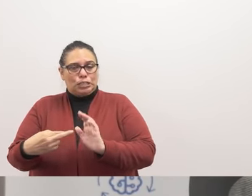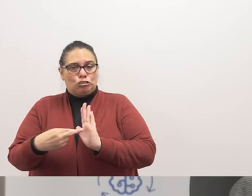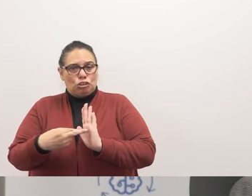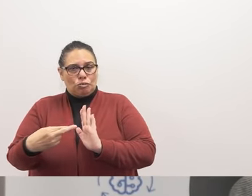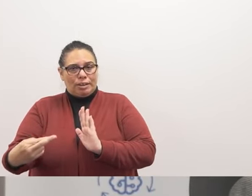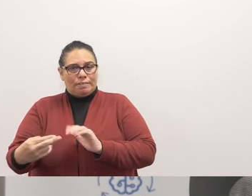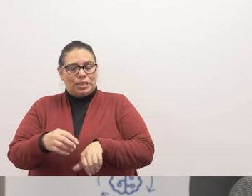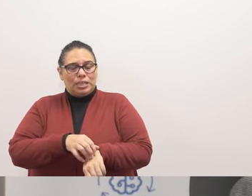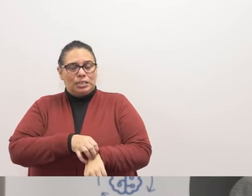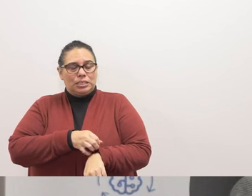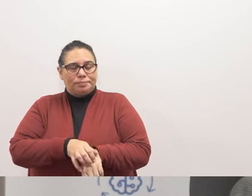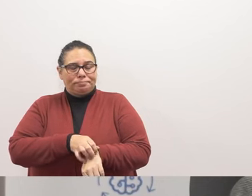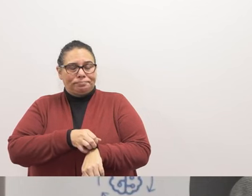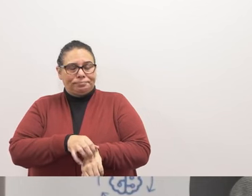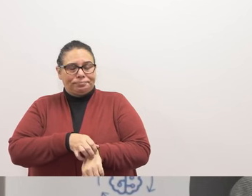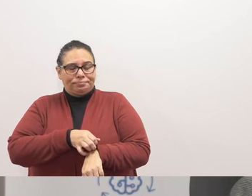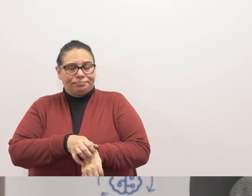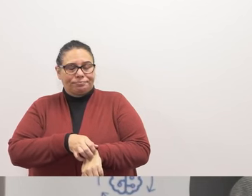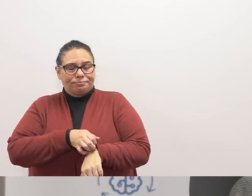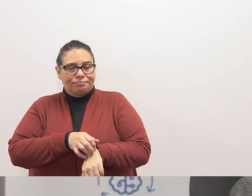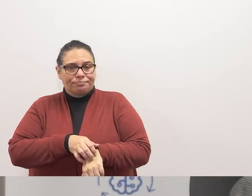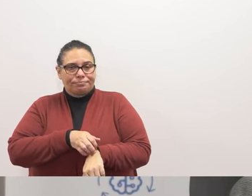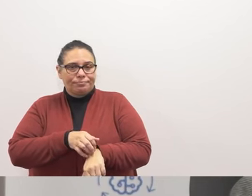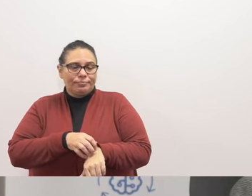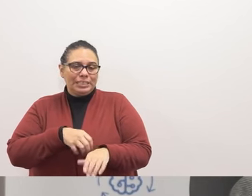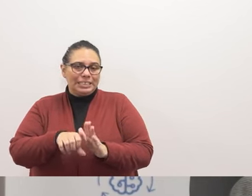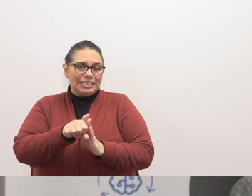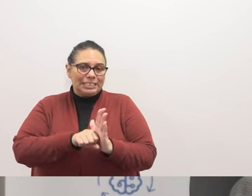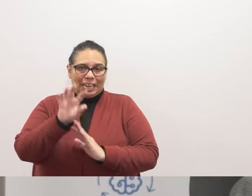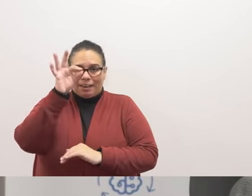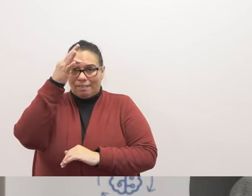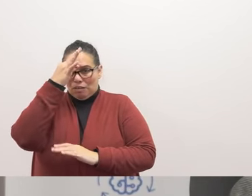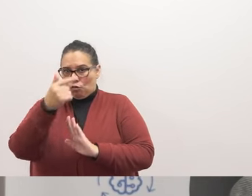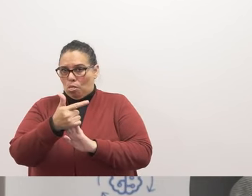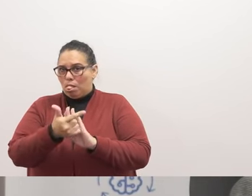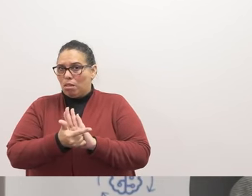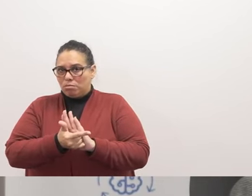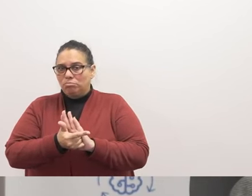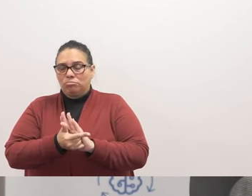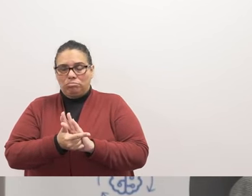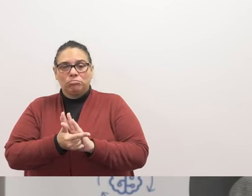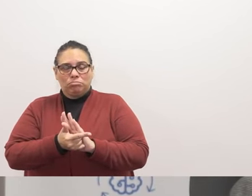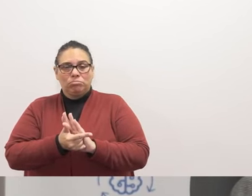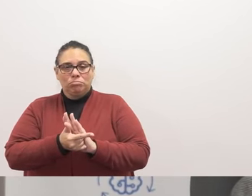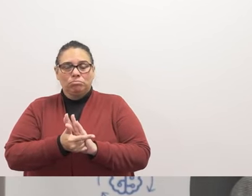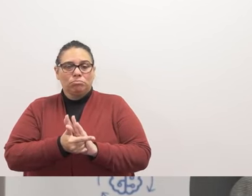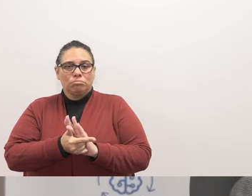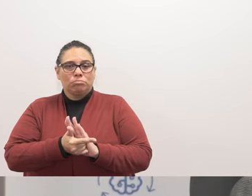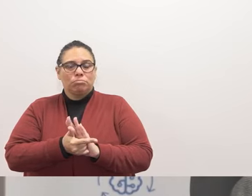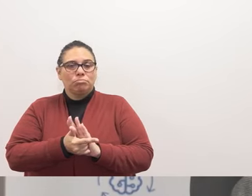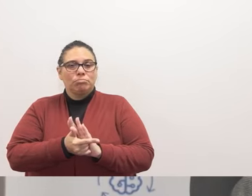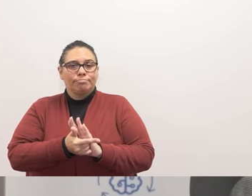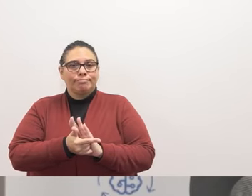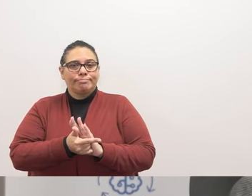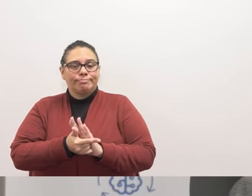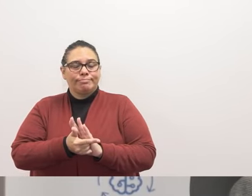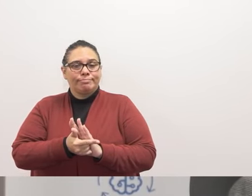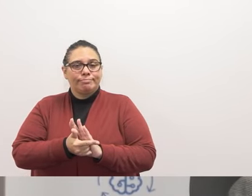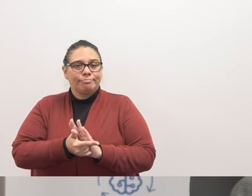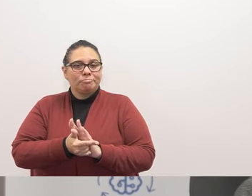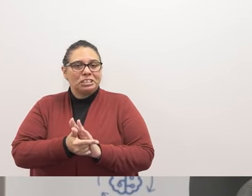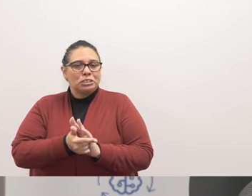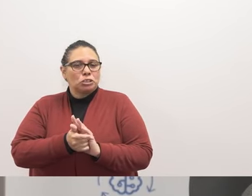state and federal law. So there's very